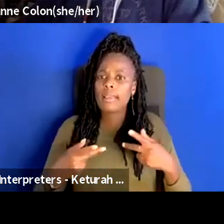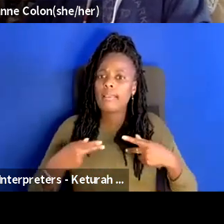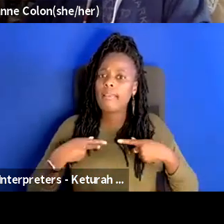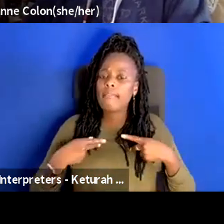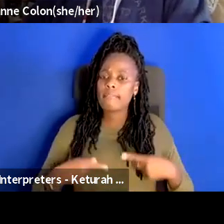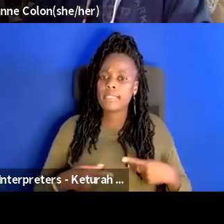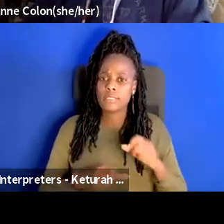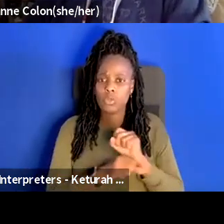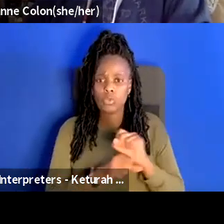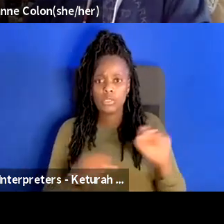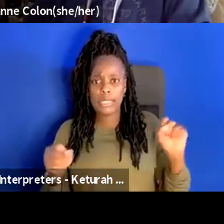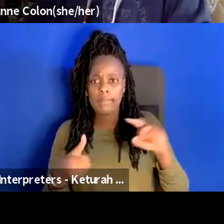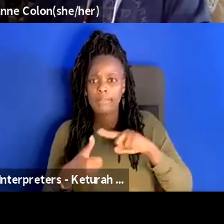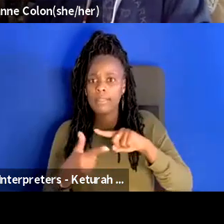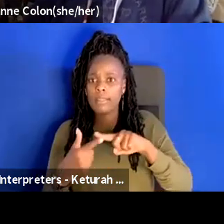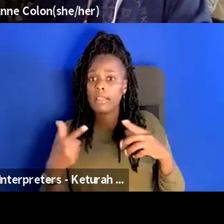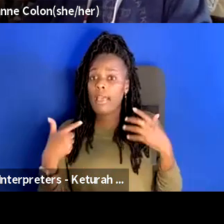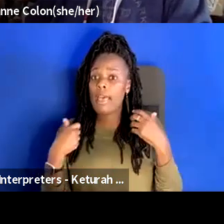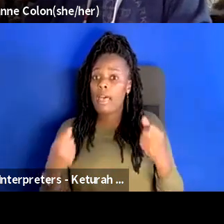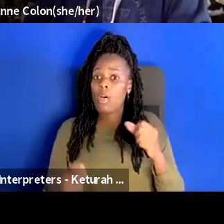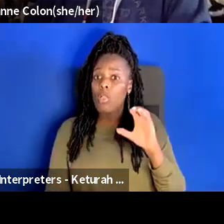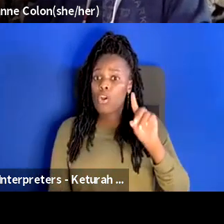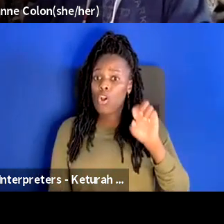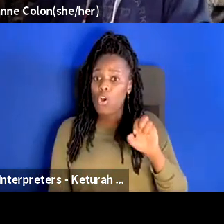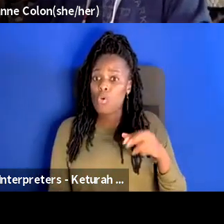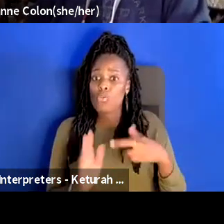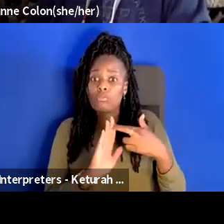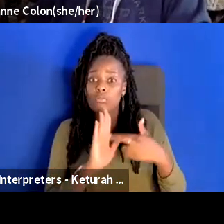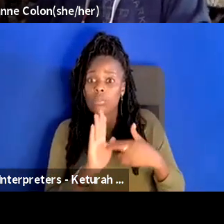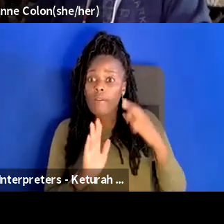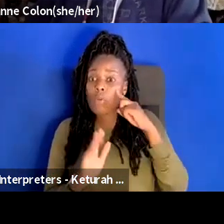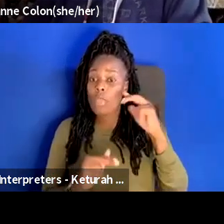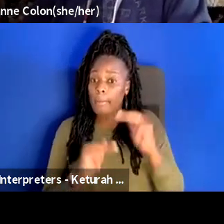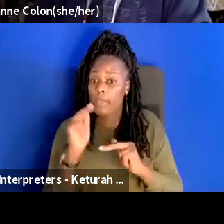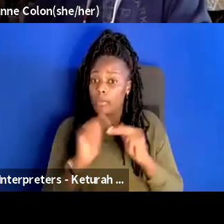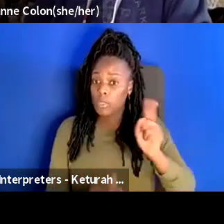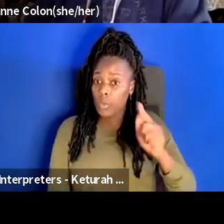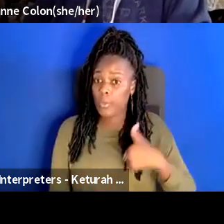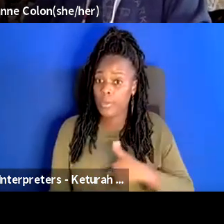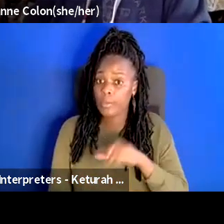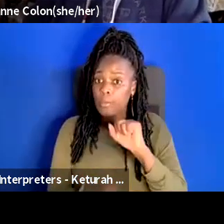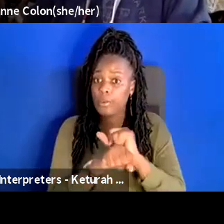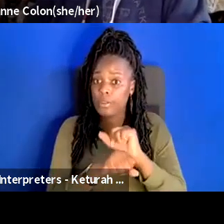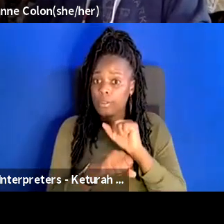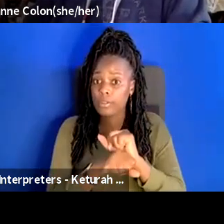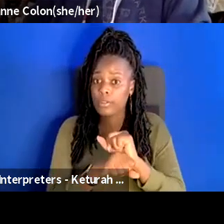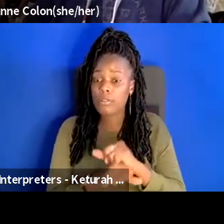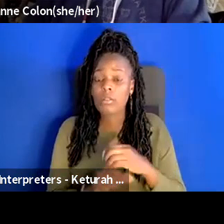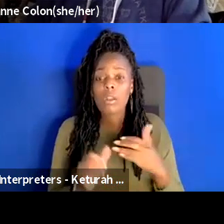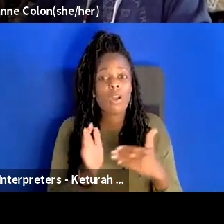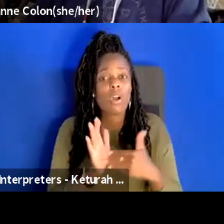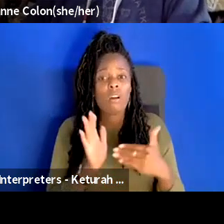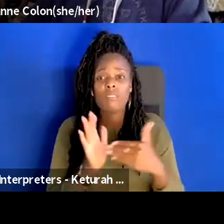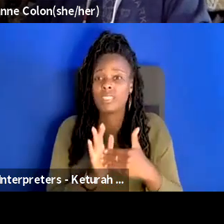and the health code regulations for the buildings that we work in and i think that often gets